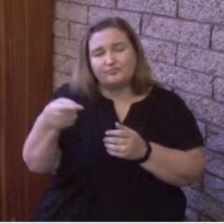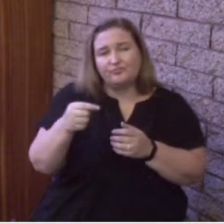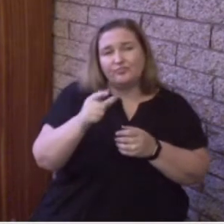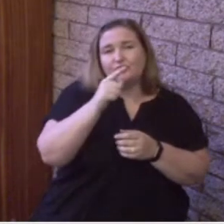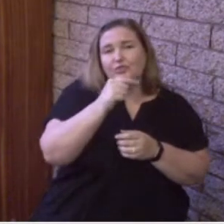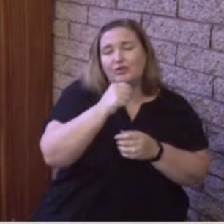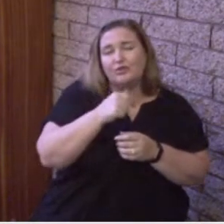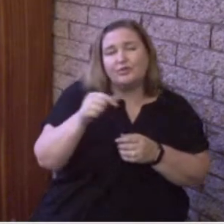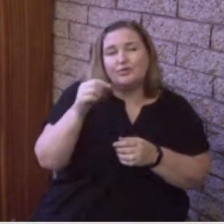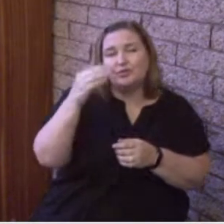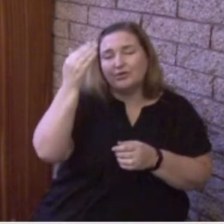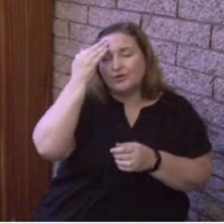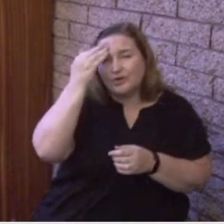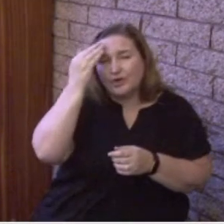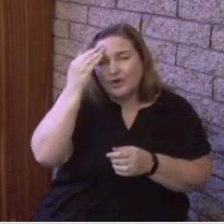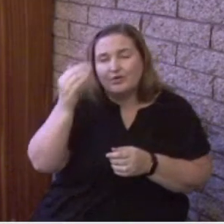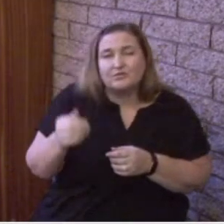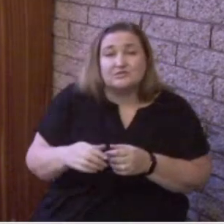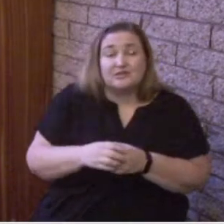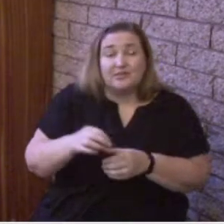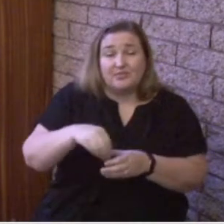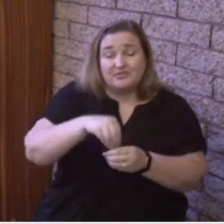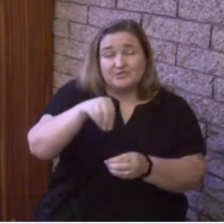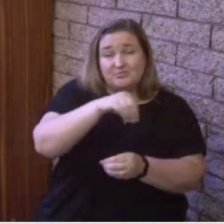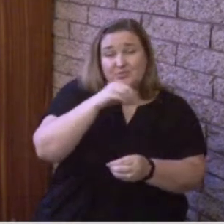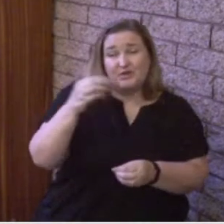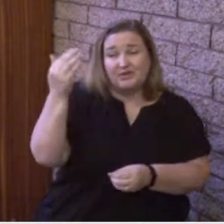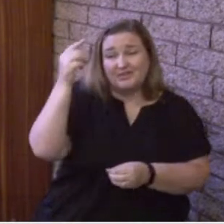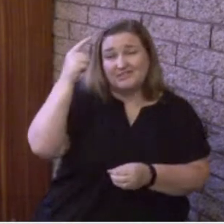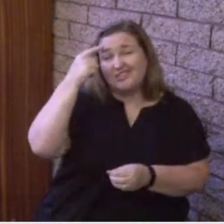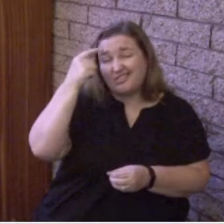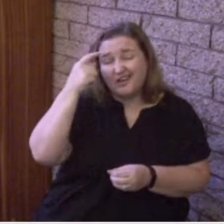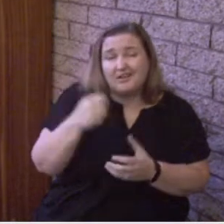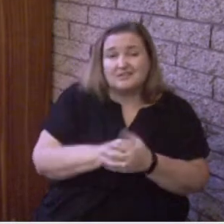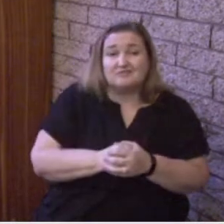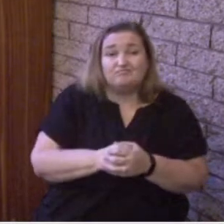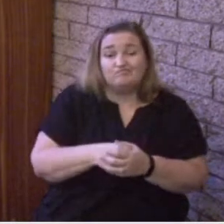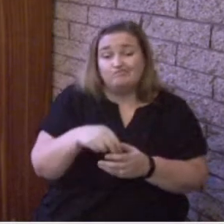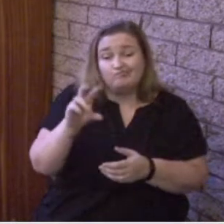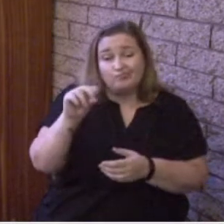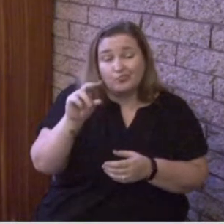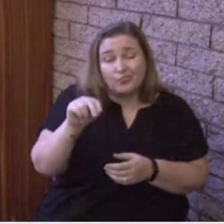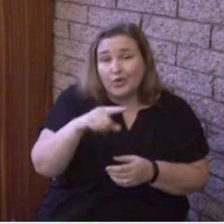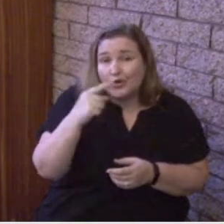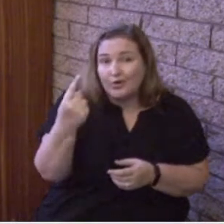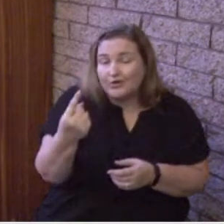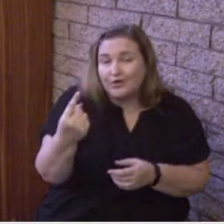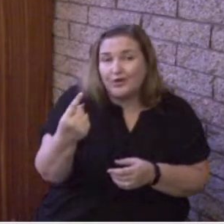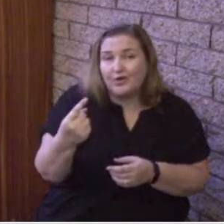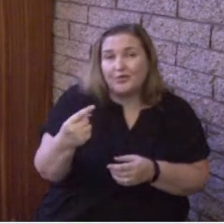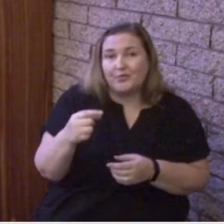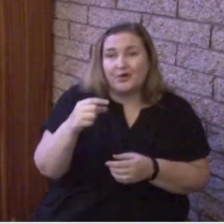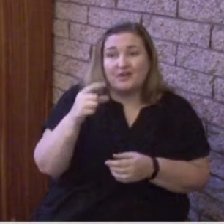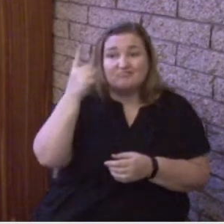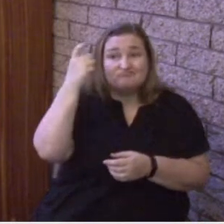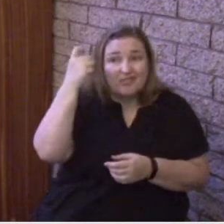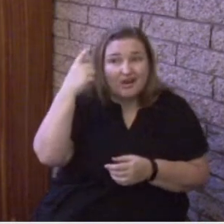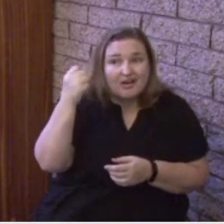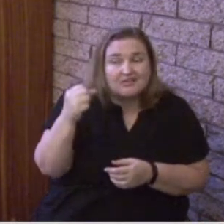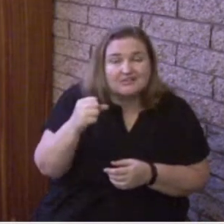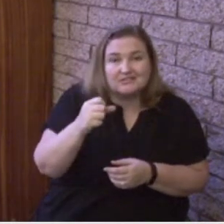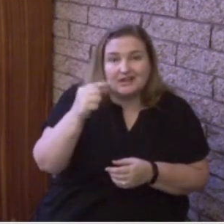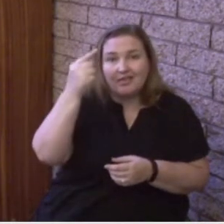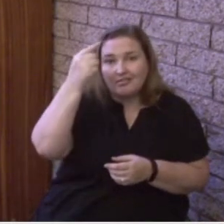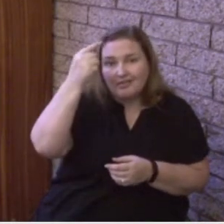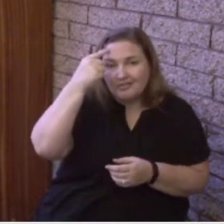Spirit of that person which is in Him. So also, no one comprehends the thoughts of God except the Spirit of